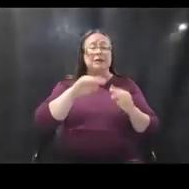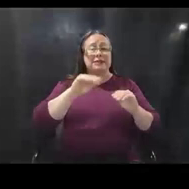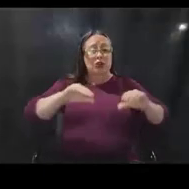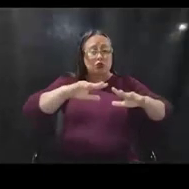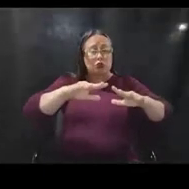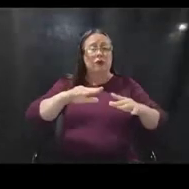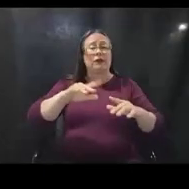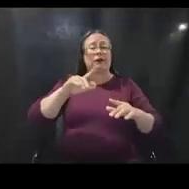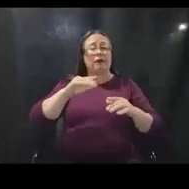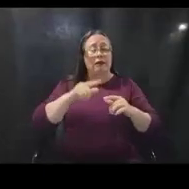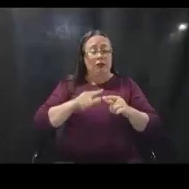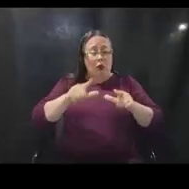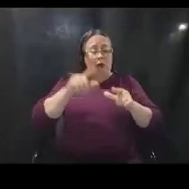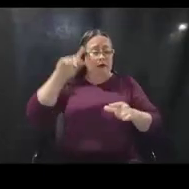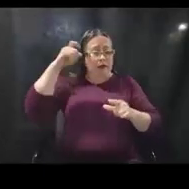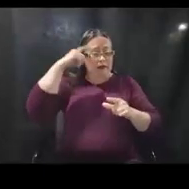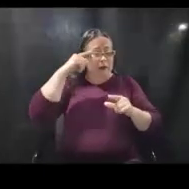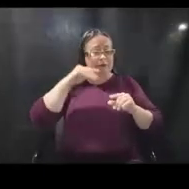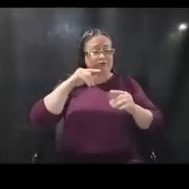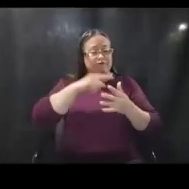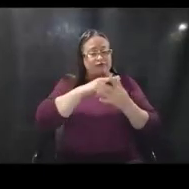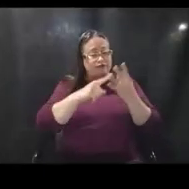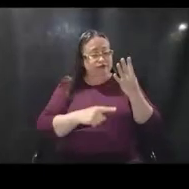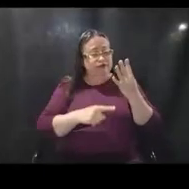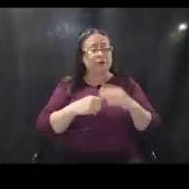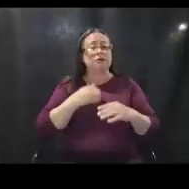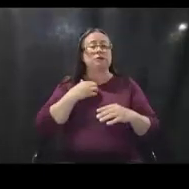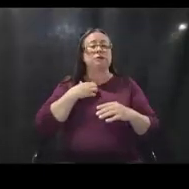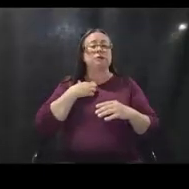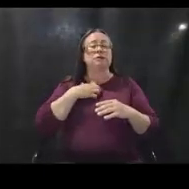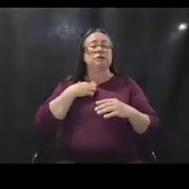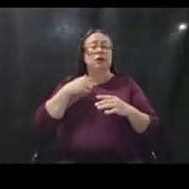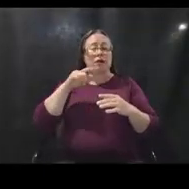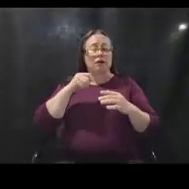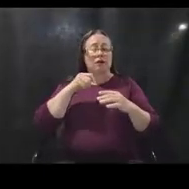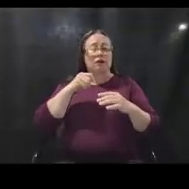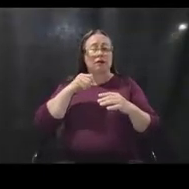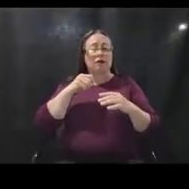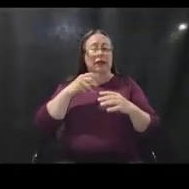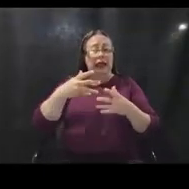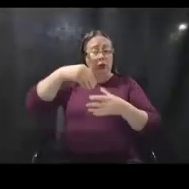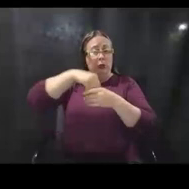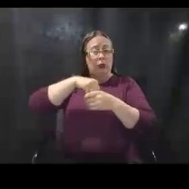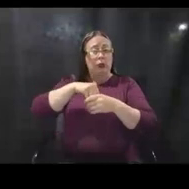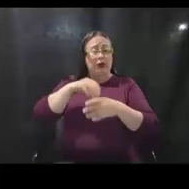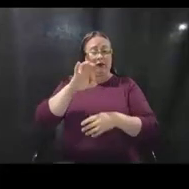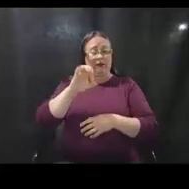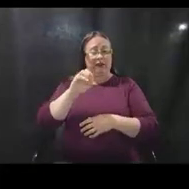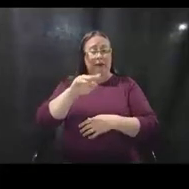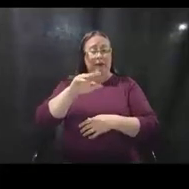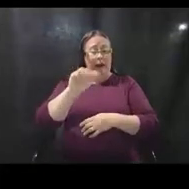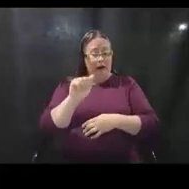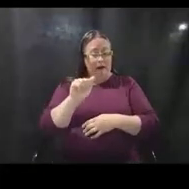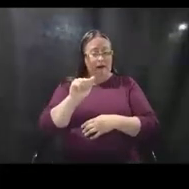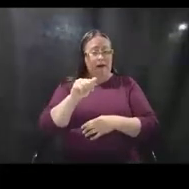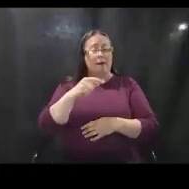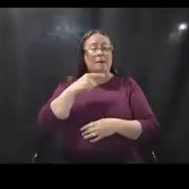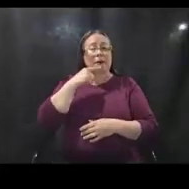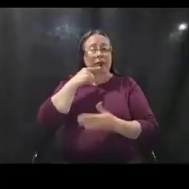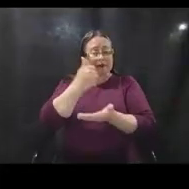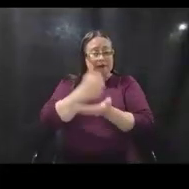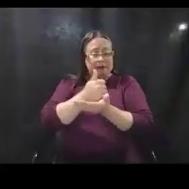various governmental federal programs, including public or including FEMA for public assistance. And so